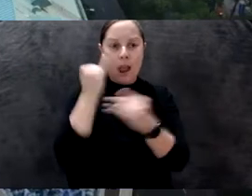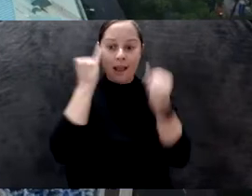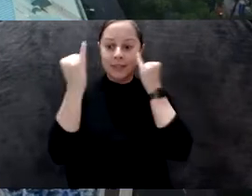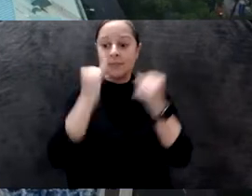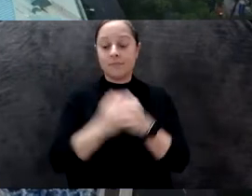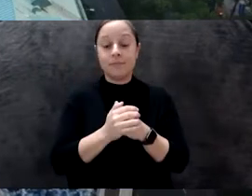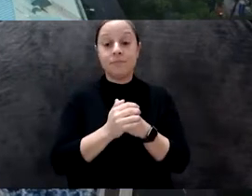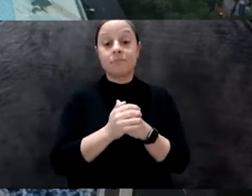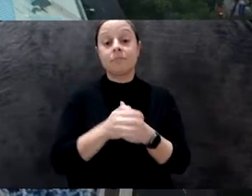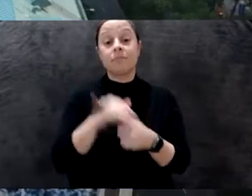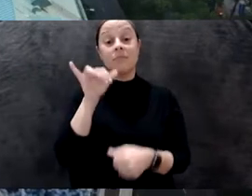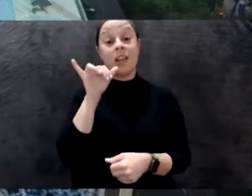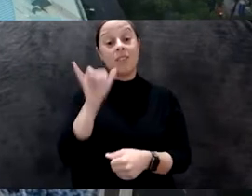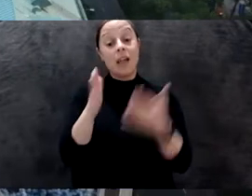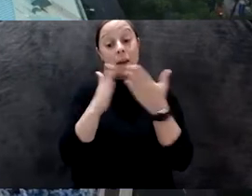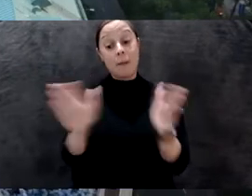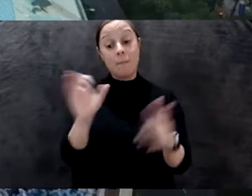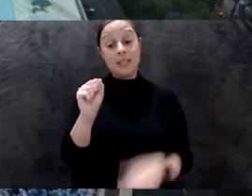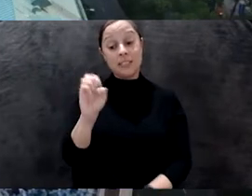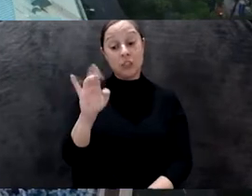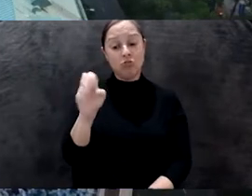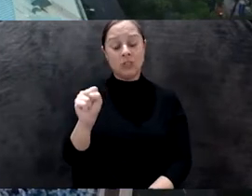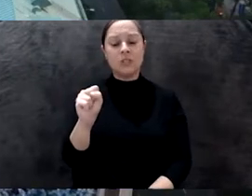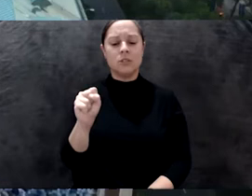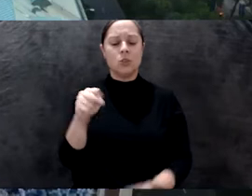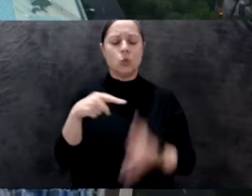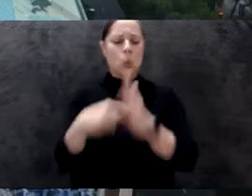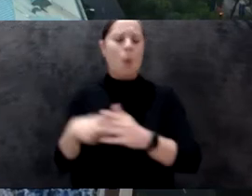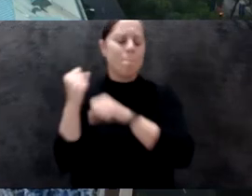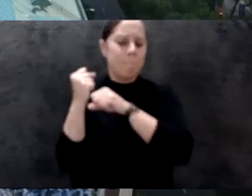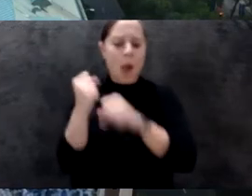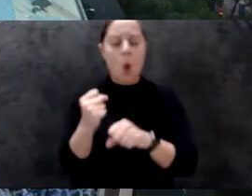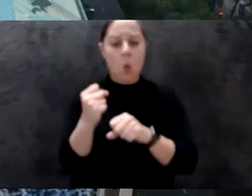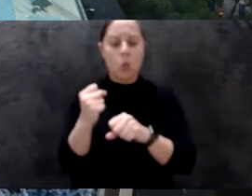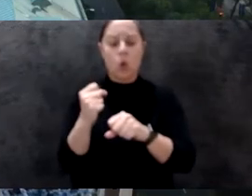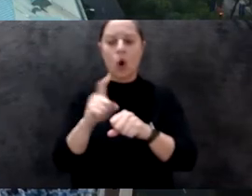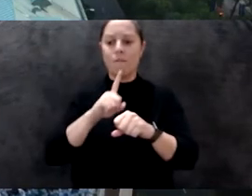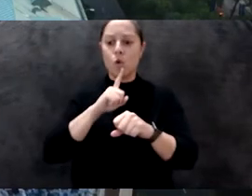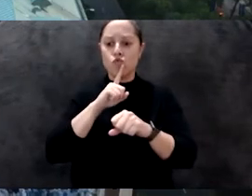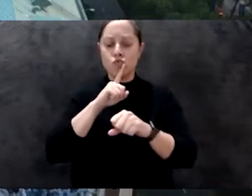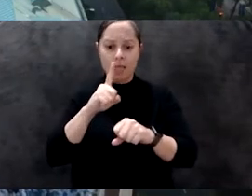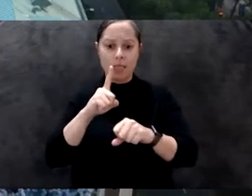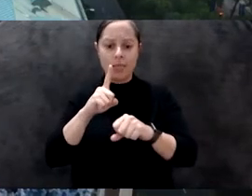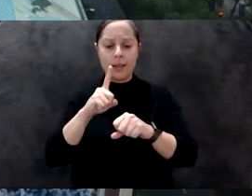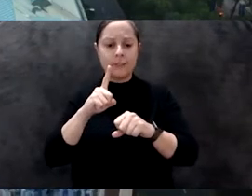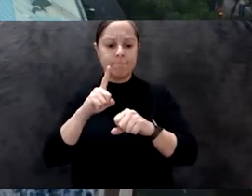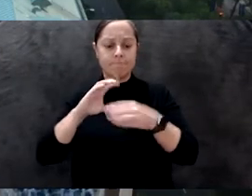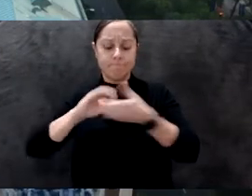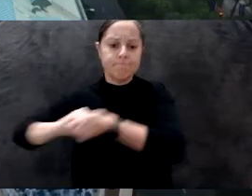great example of the power of interdisciplinary collaborations, which is one of the core tenets of the Climate School.